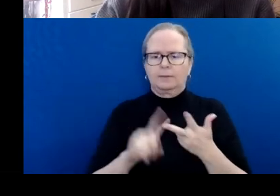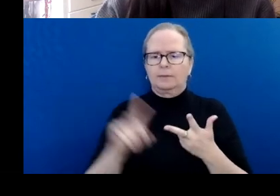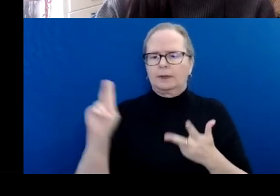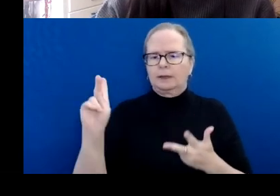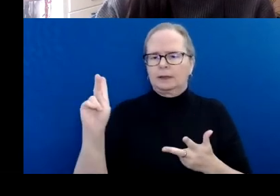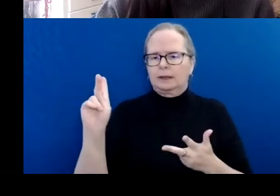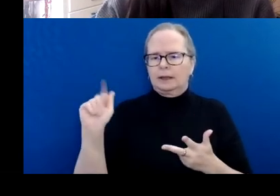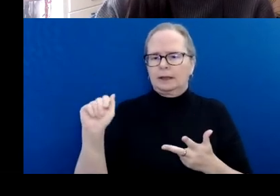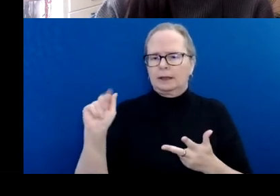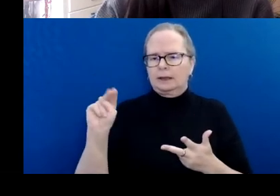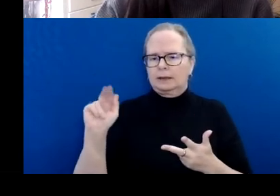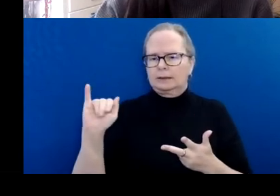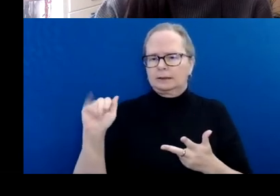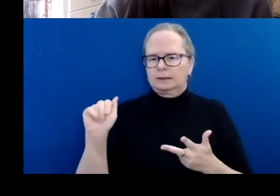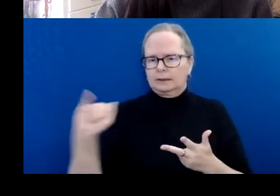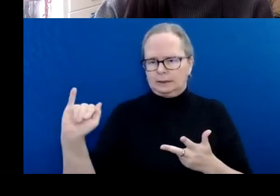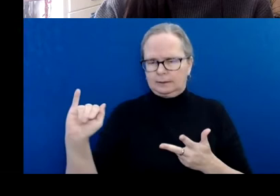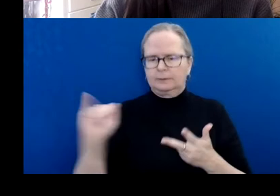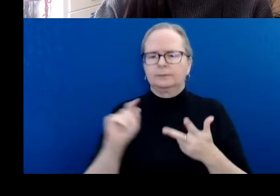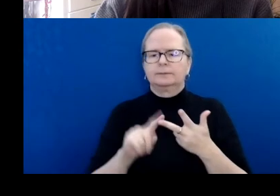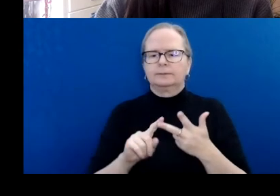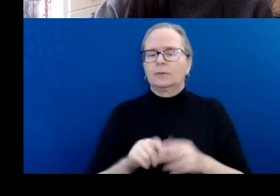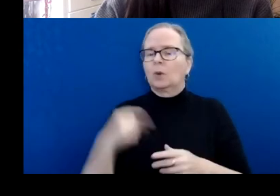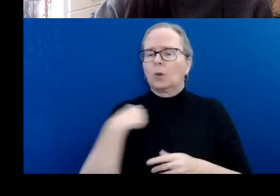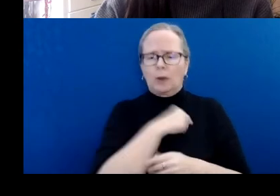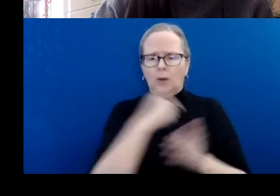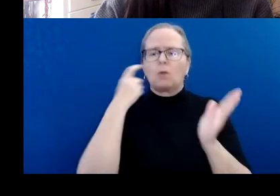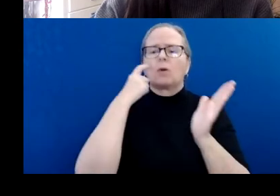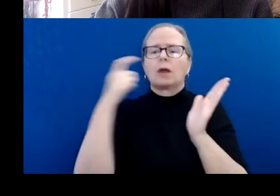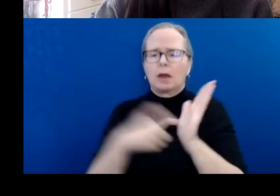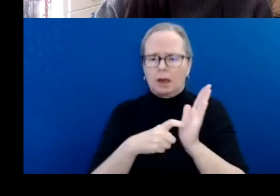We acknowledge the Beaver people of the Tsutinna.